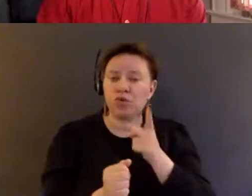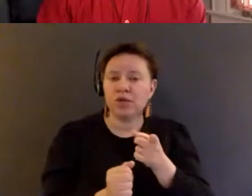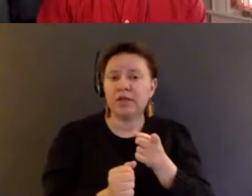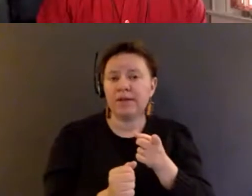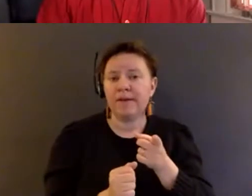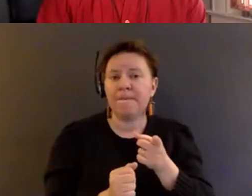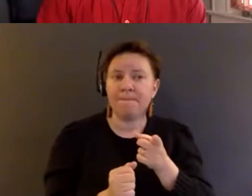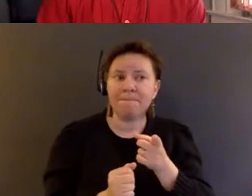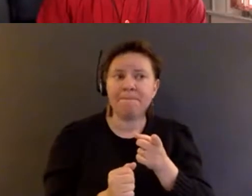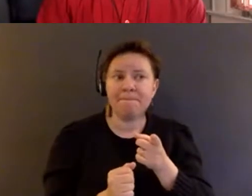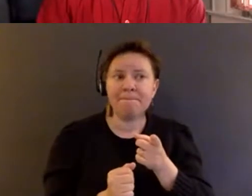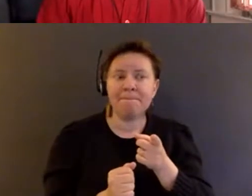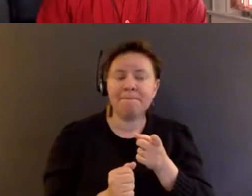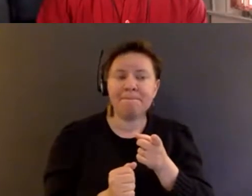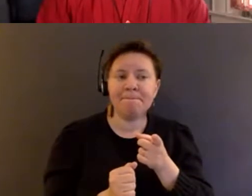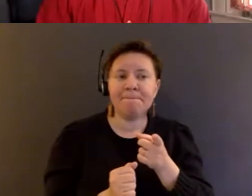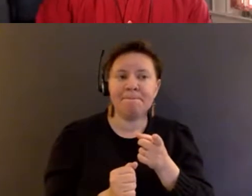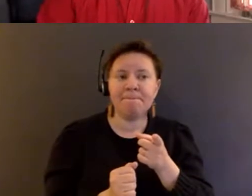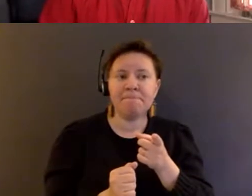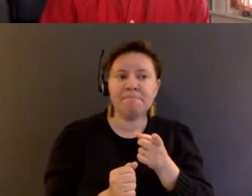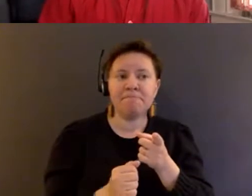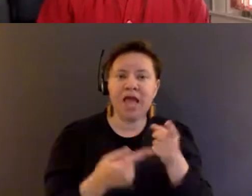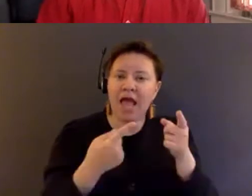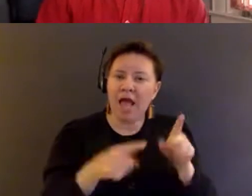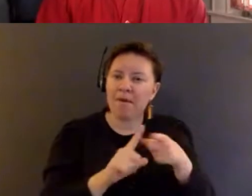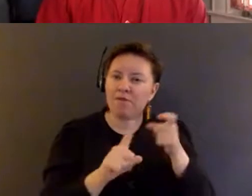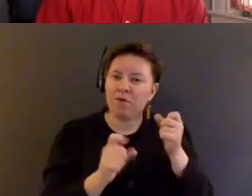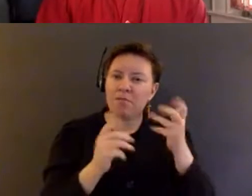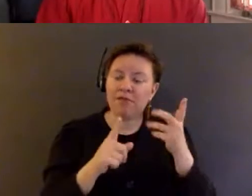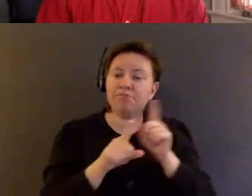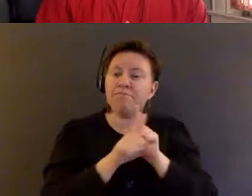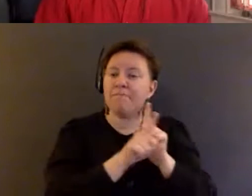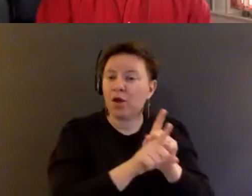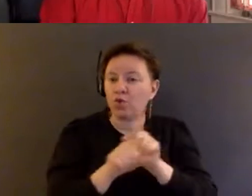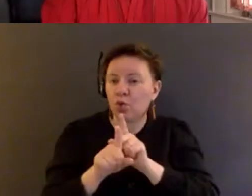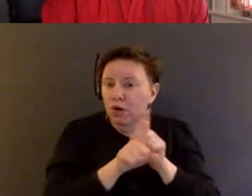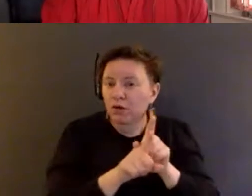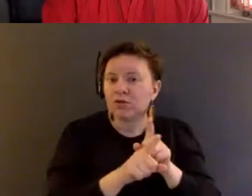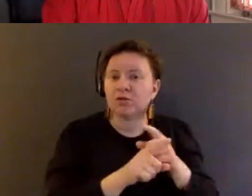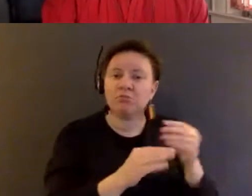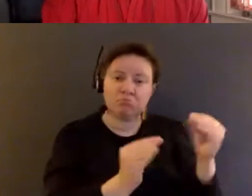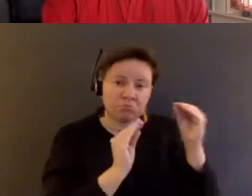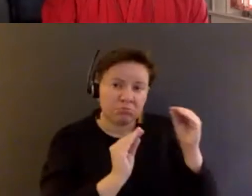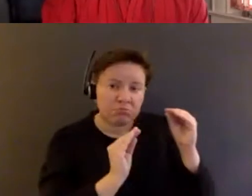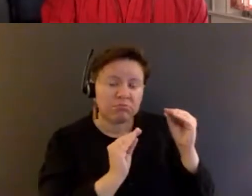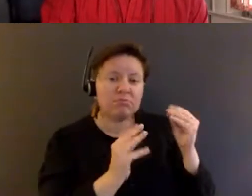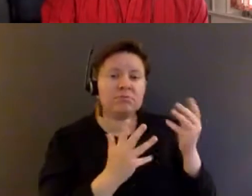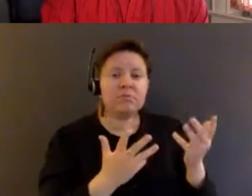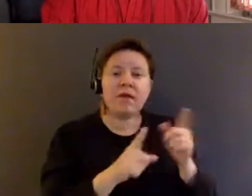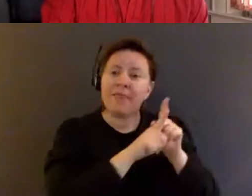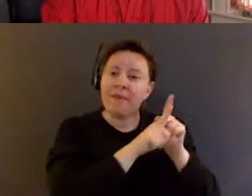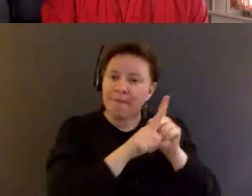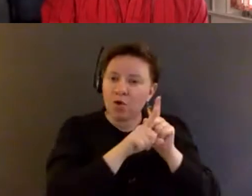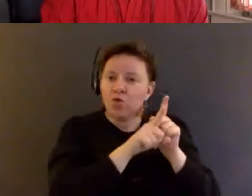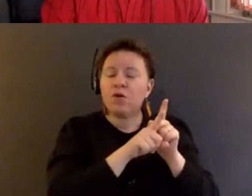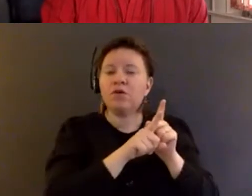came from, um, a lot of mentors, um, and the mentors were